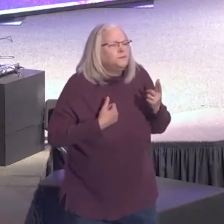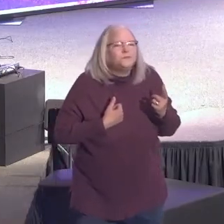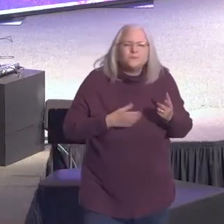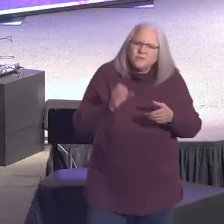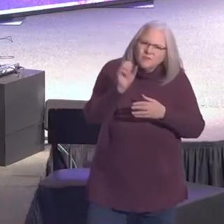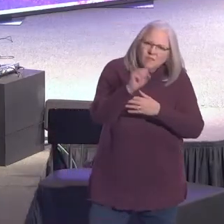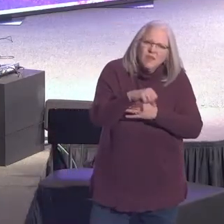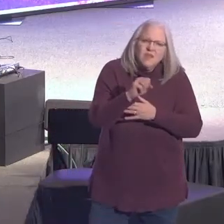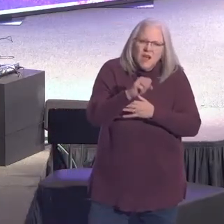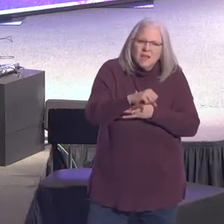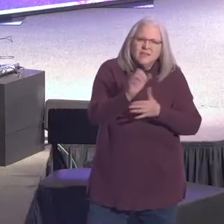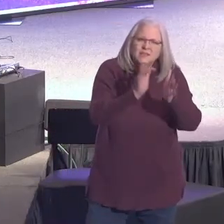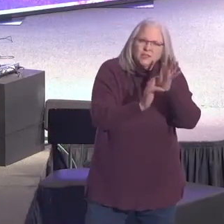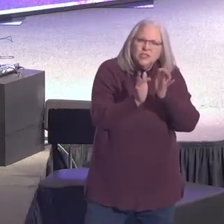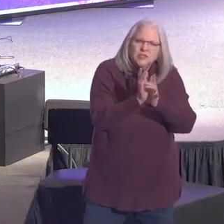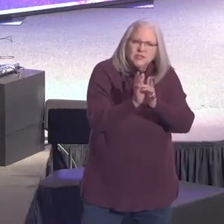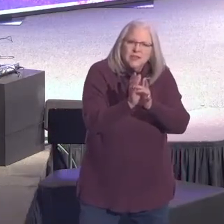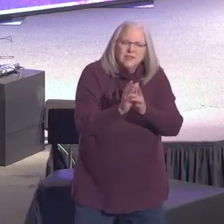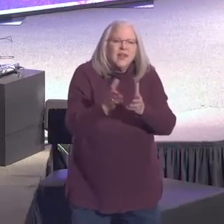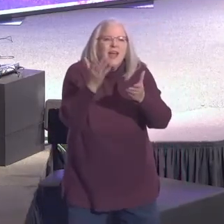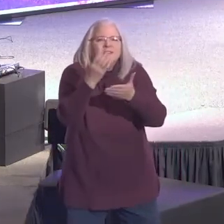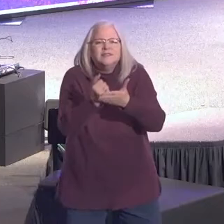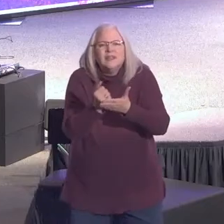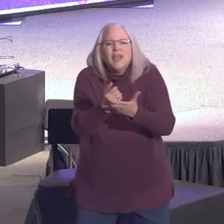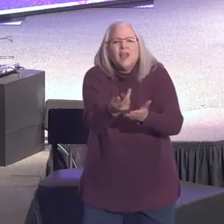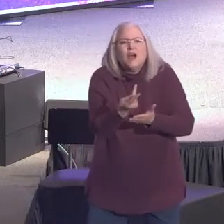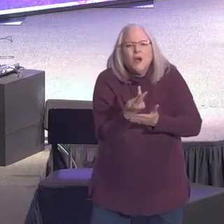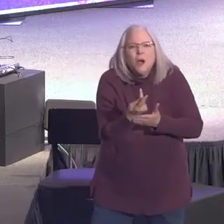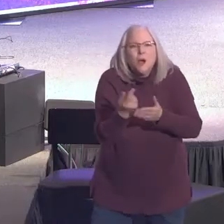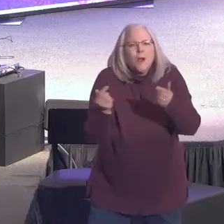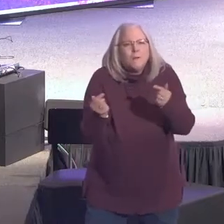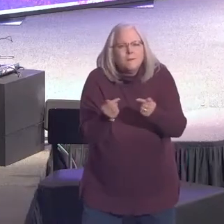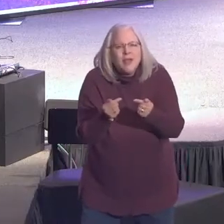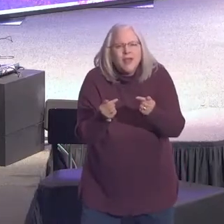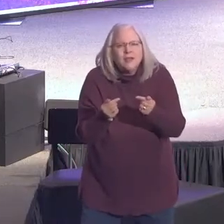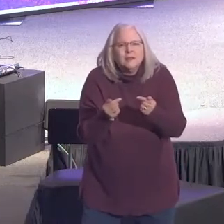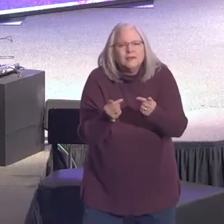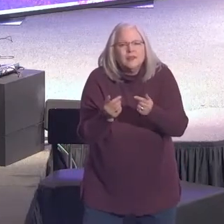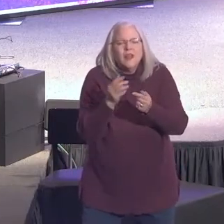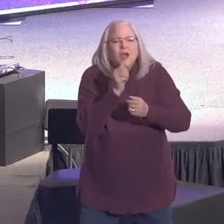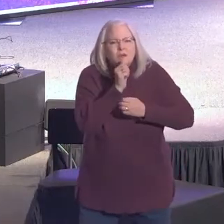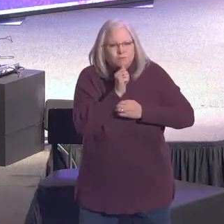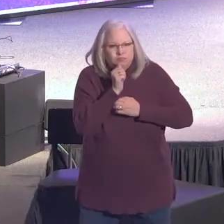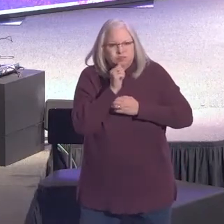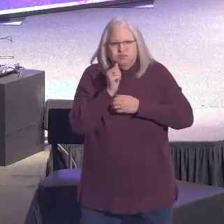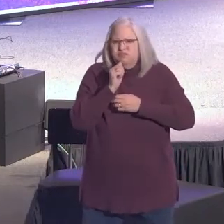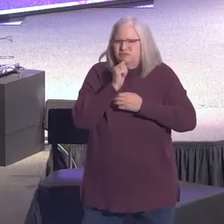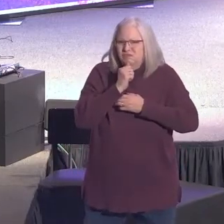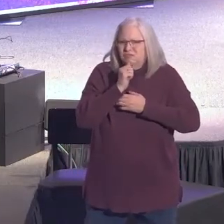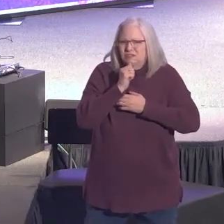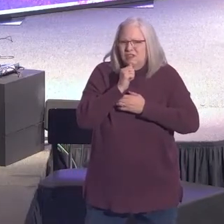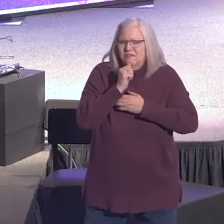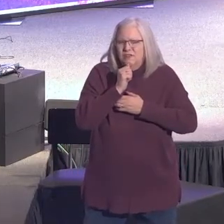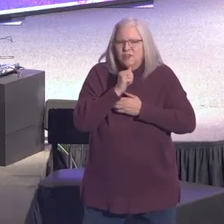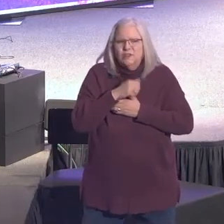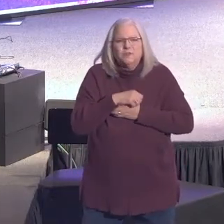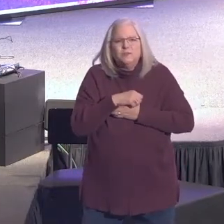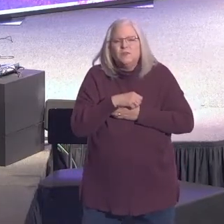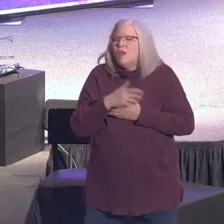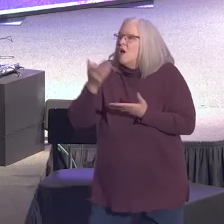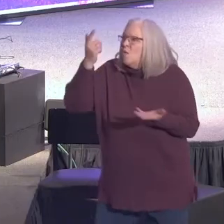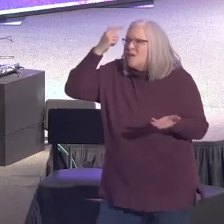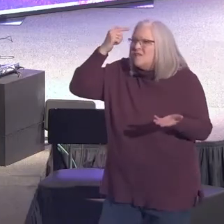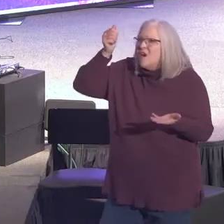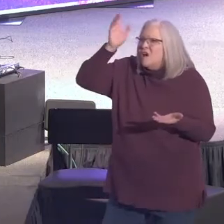Surely he took up our pain and bore our suffering. Yet we considered him punished